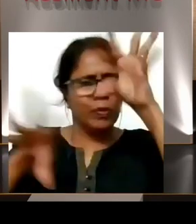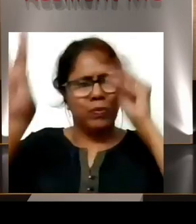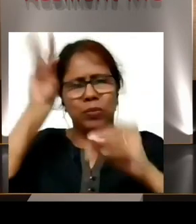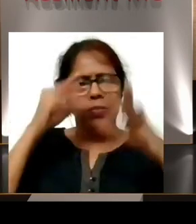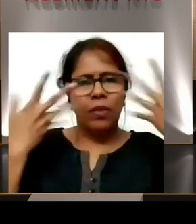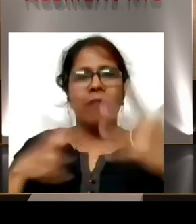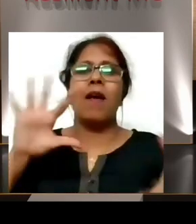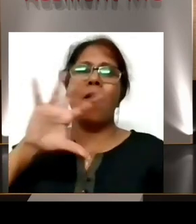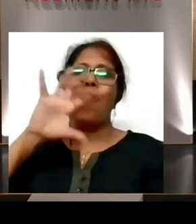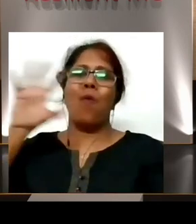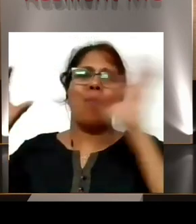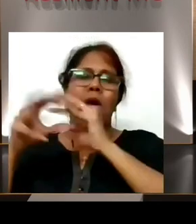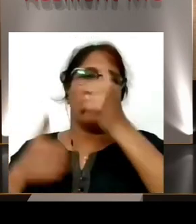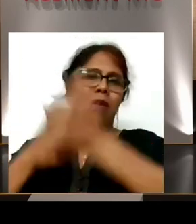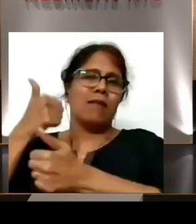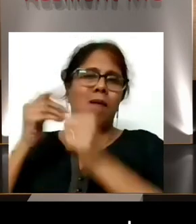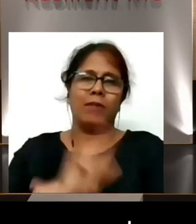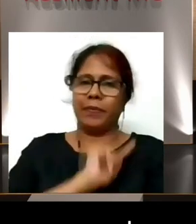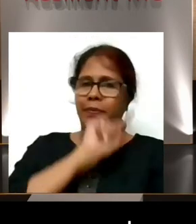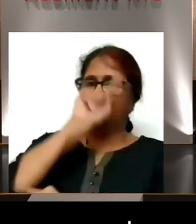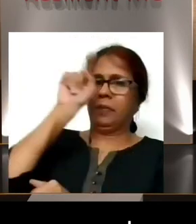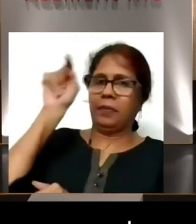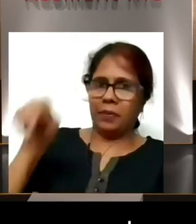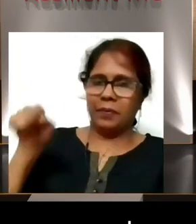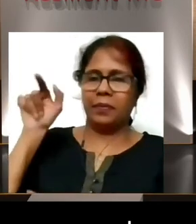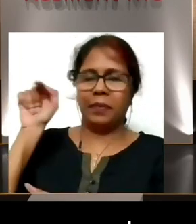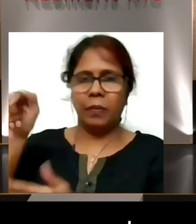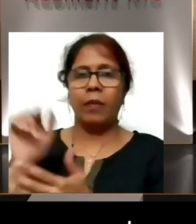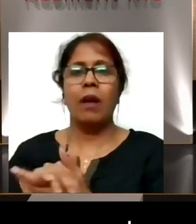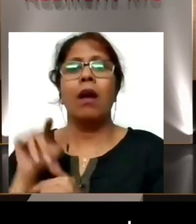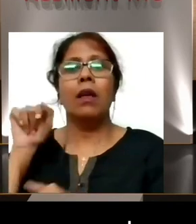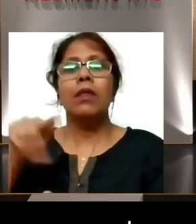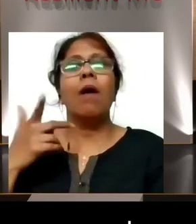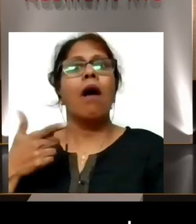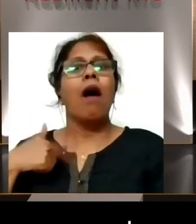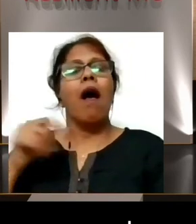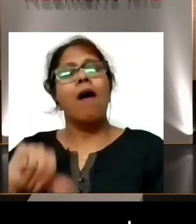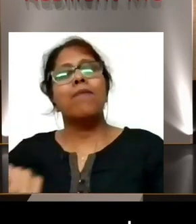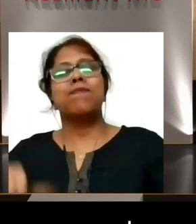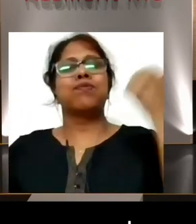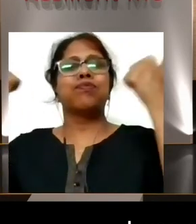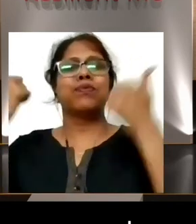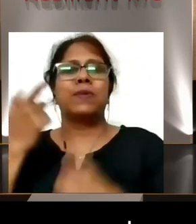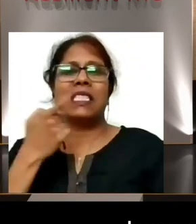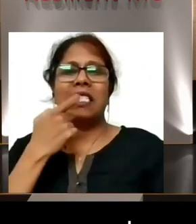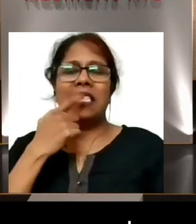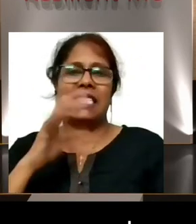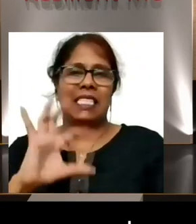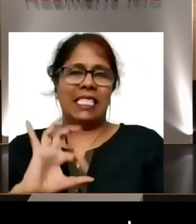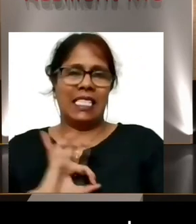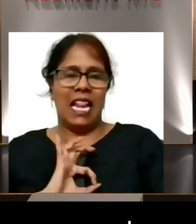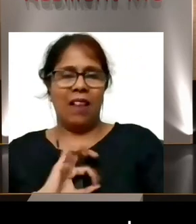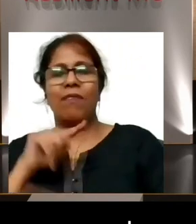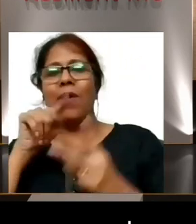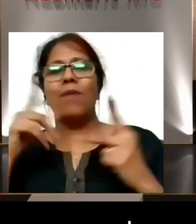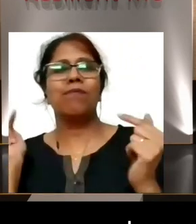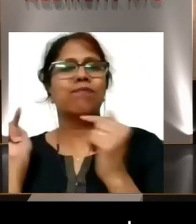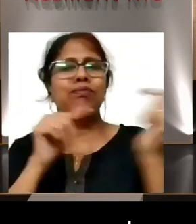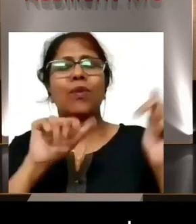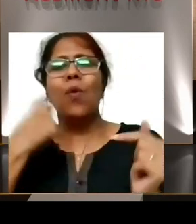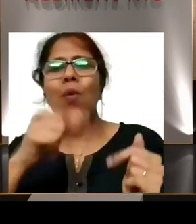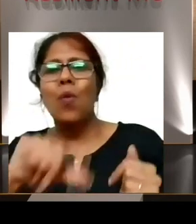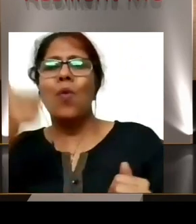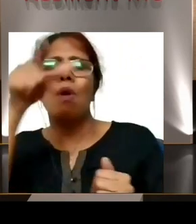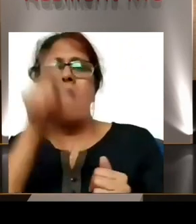world championship and in that tournament, I won a silver medal with Rakesh Bhaiya at, in September,